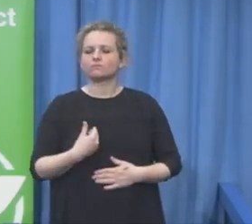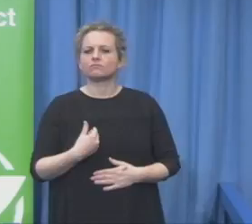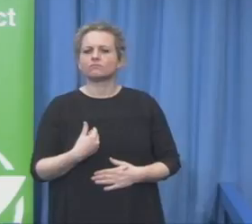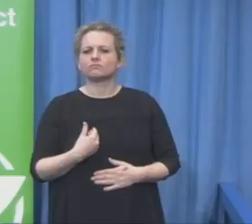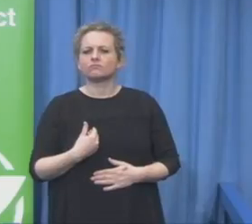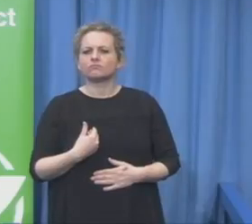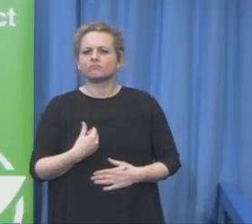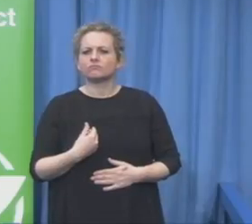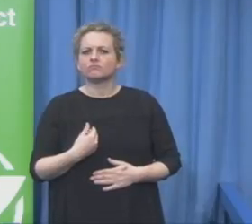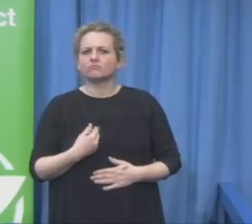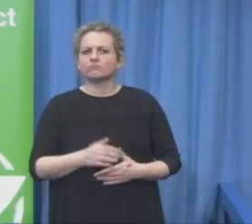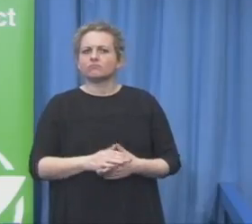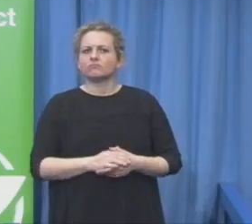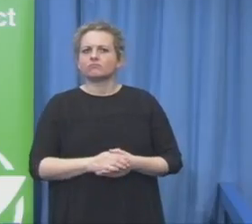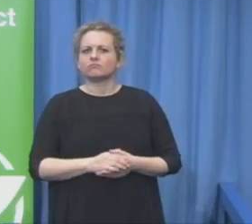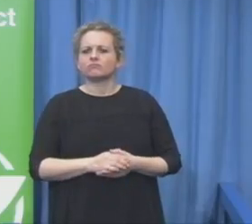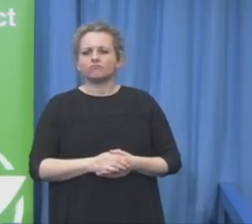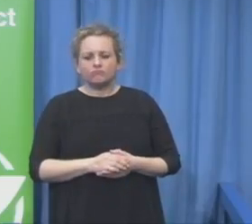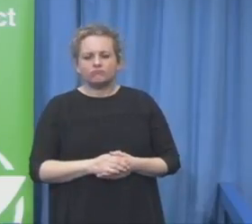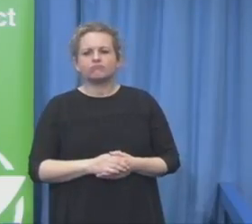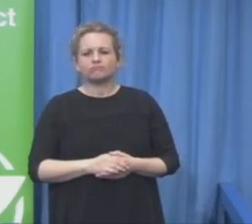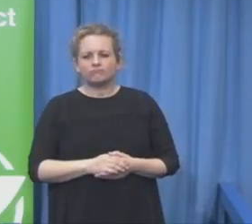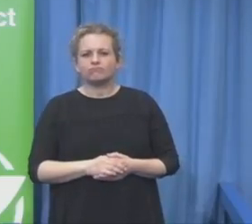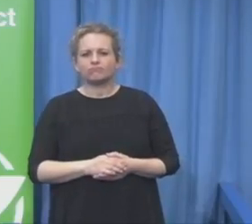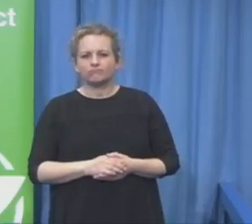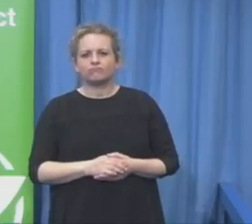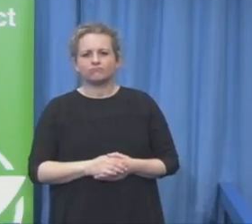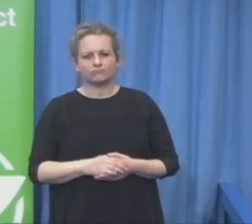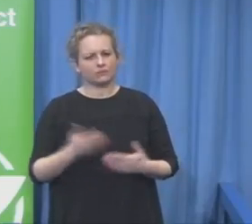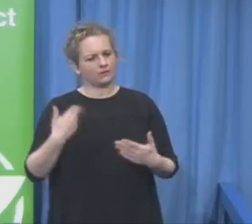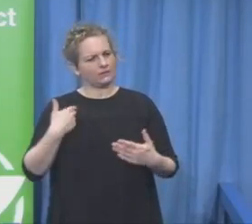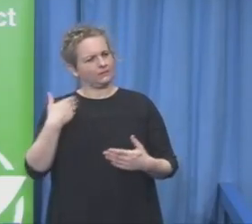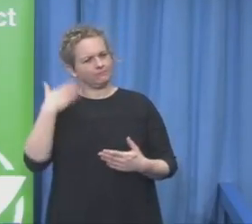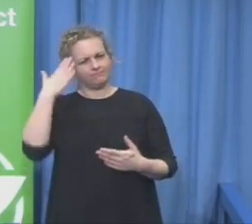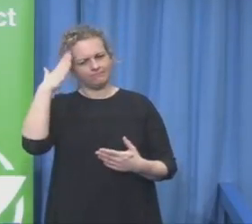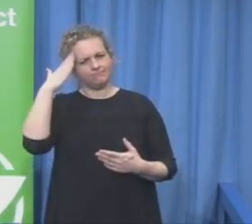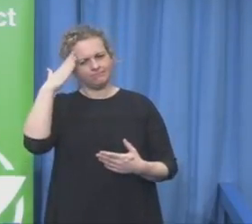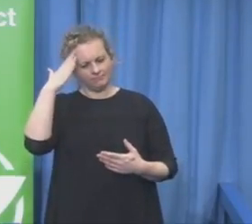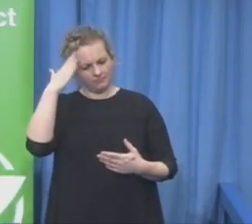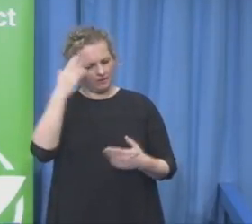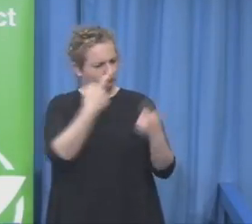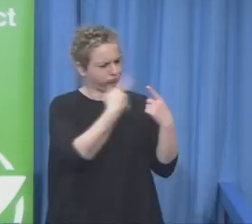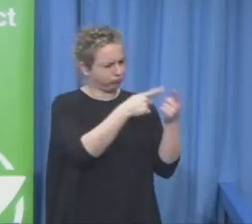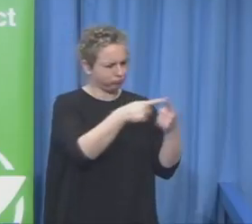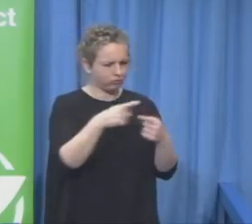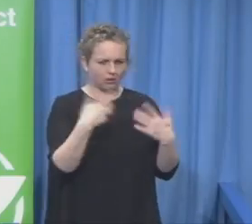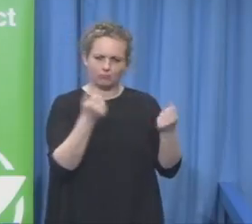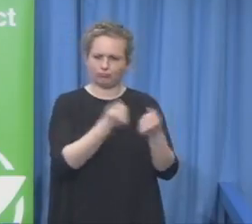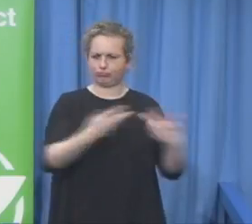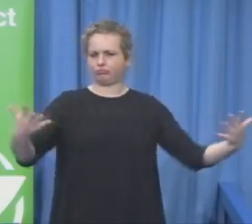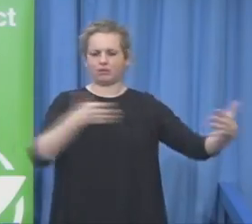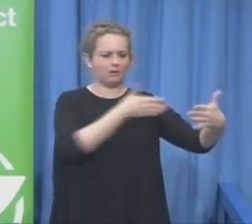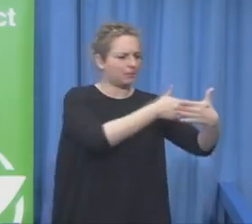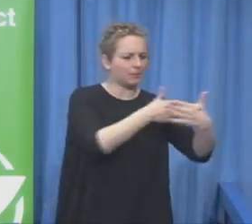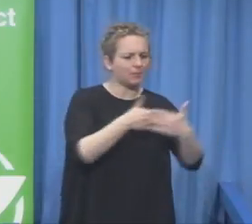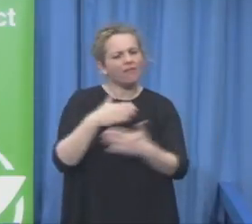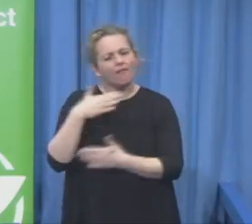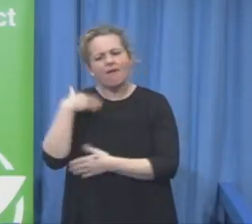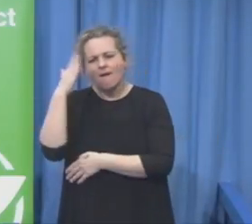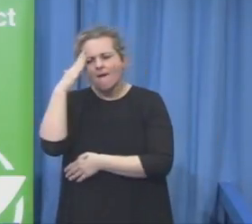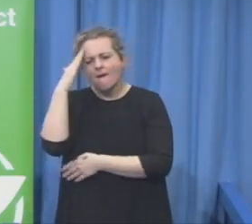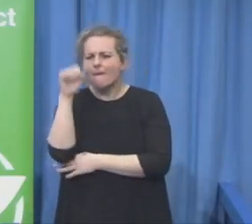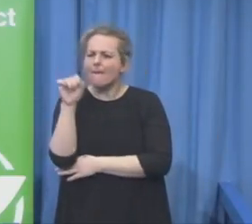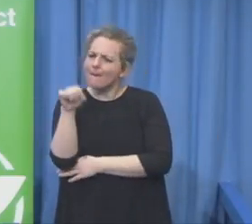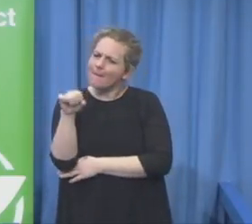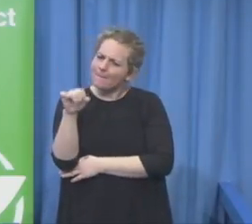right and that we have lots of barriers and these barriers are really beginning with educational vocational system. That